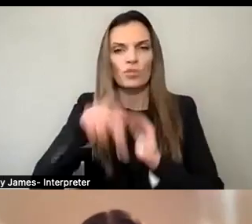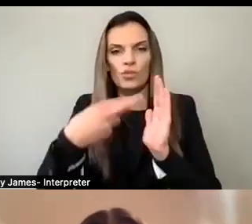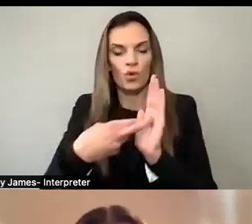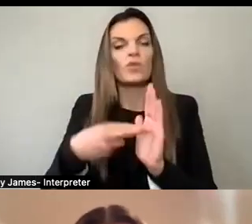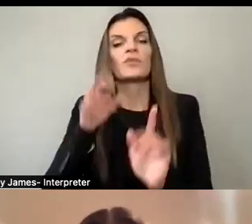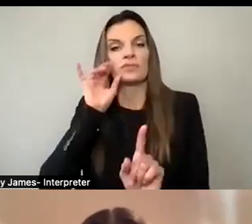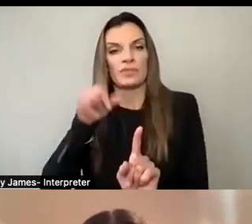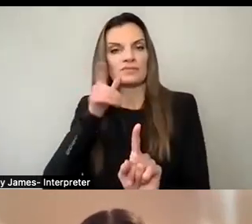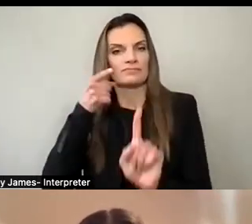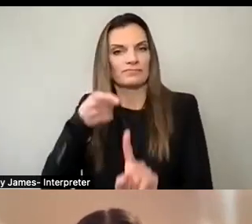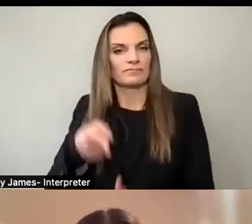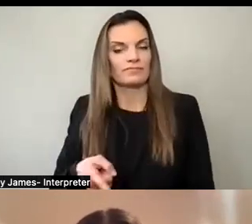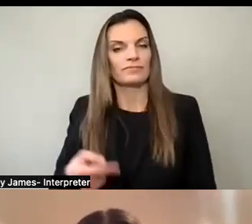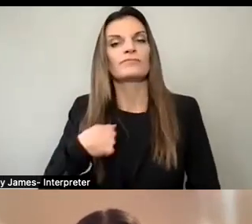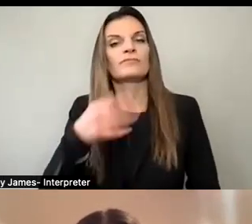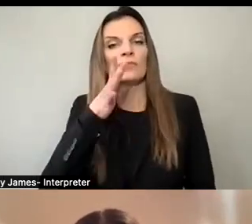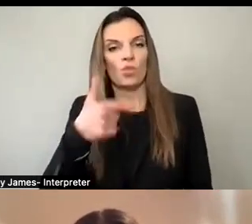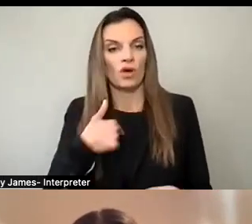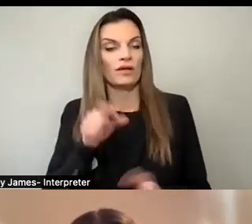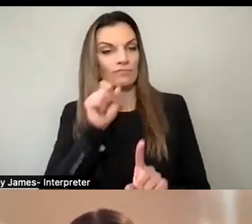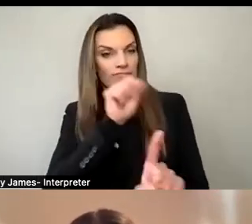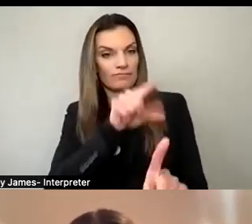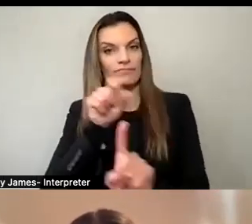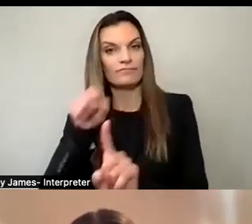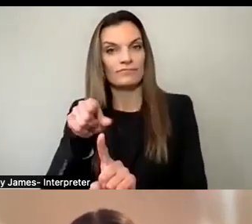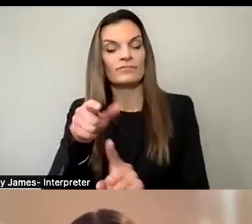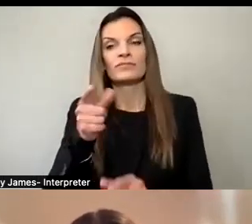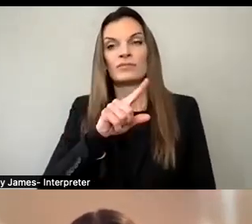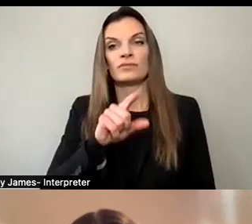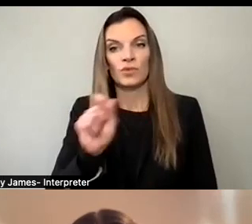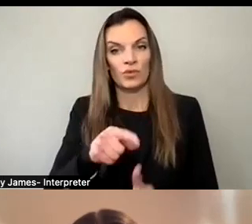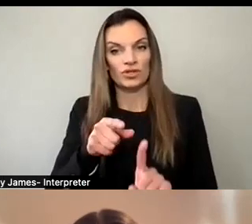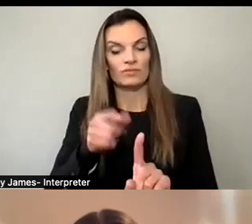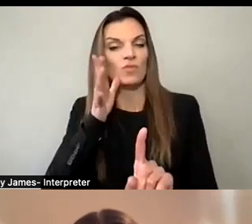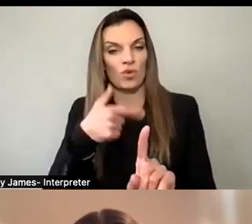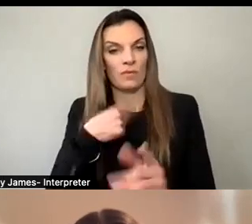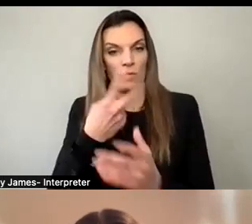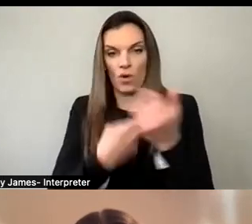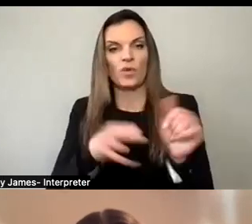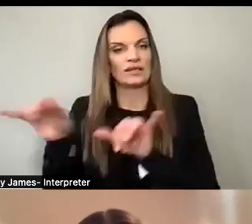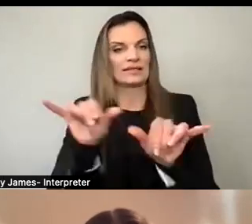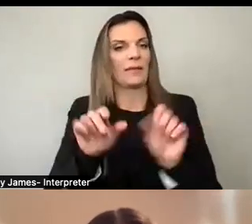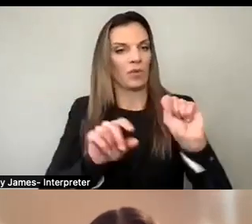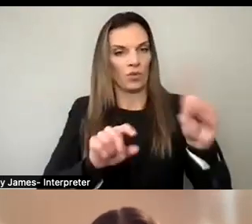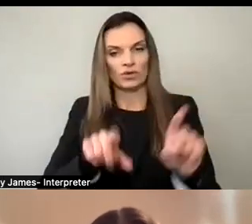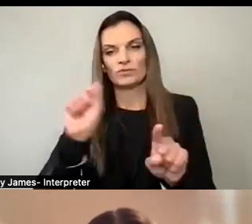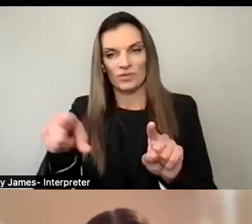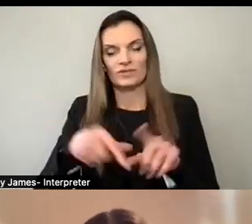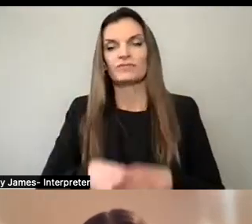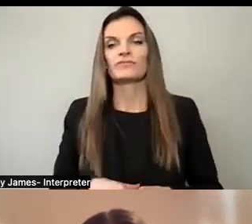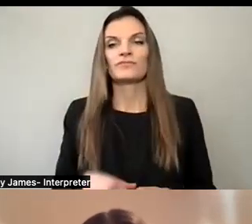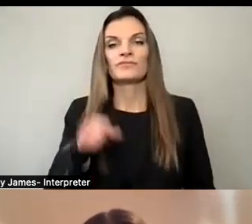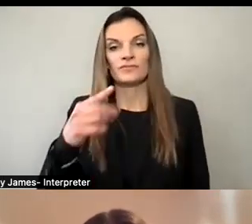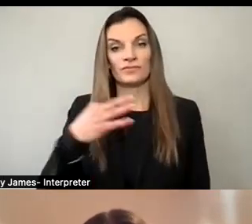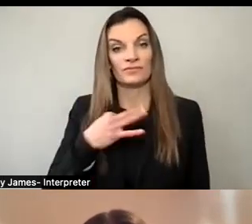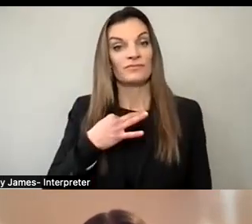race. I will address each candidate, each question, excuse me, to each candidate, after which the candidate may take